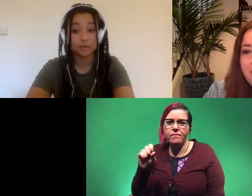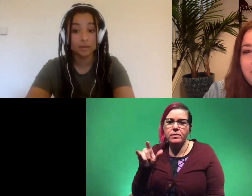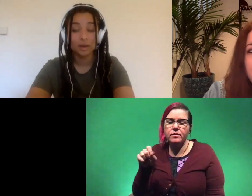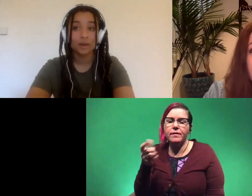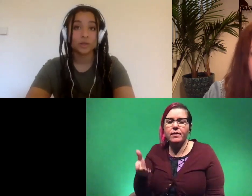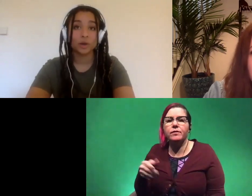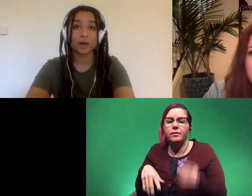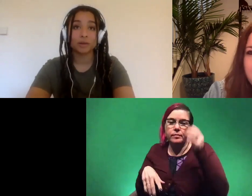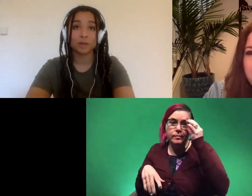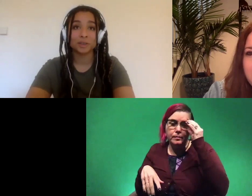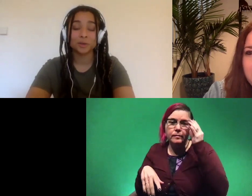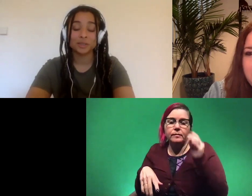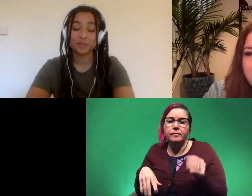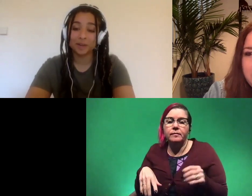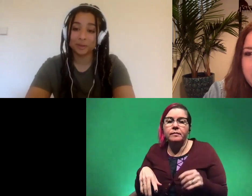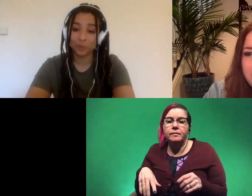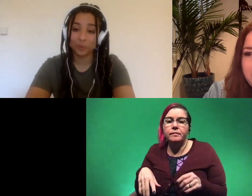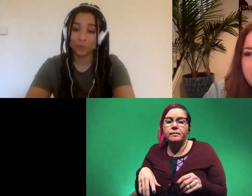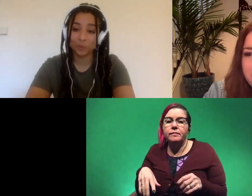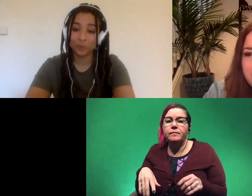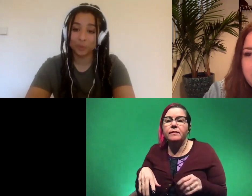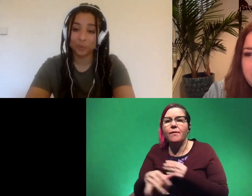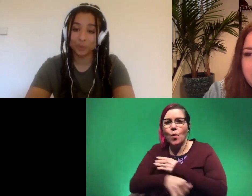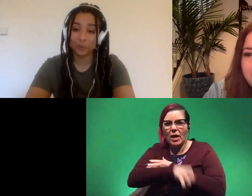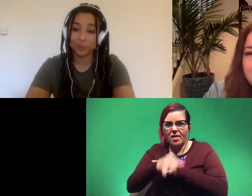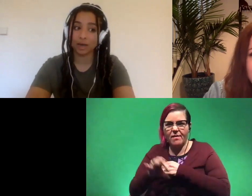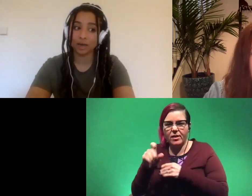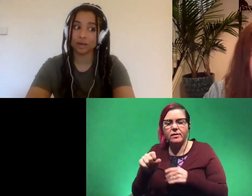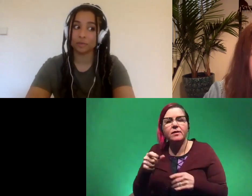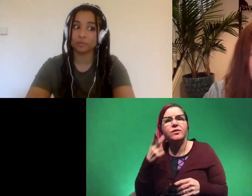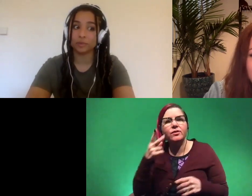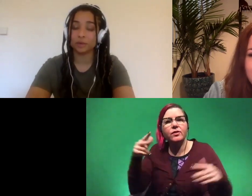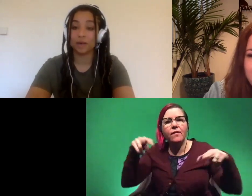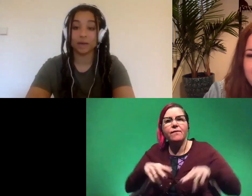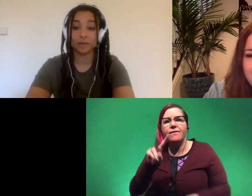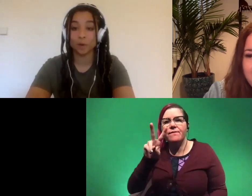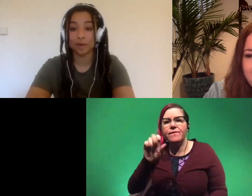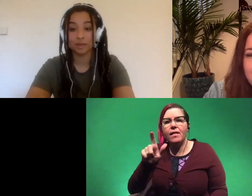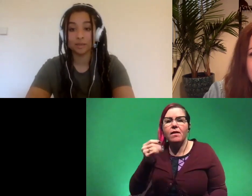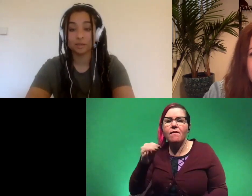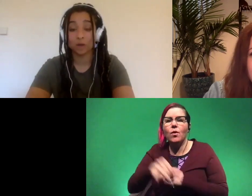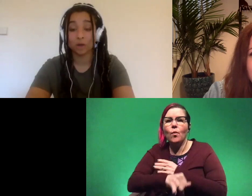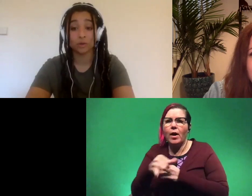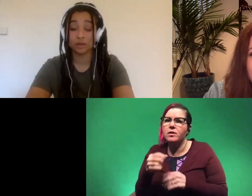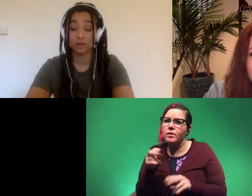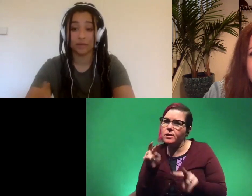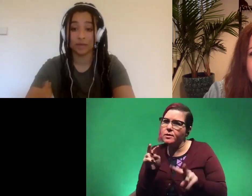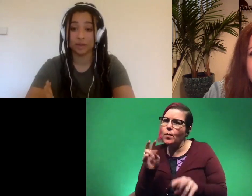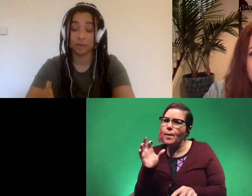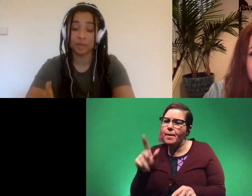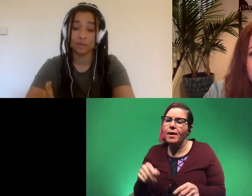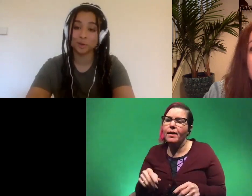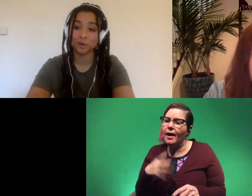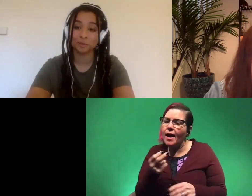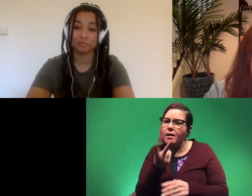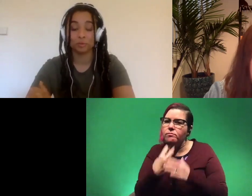whales so i got to go see the valley of the whales a couple years back and i've been dying to go back since also the diving there is